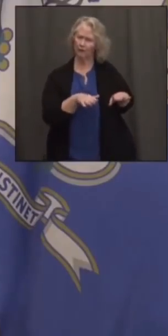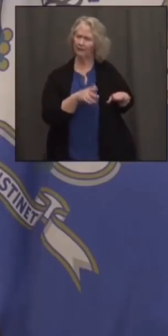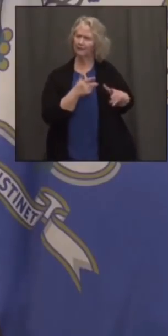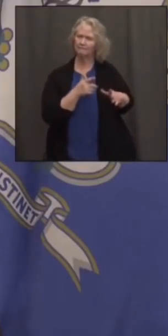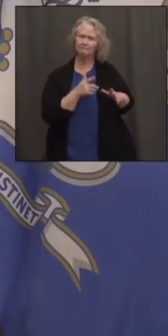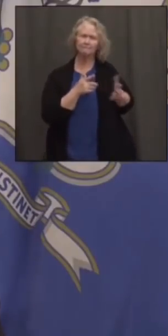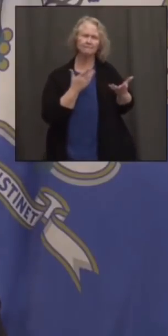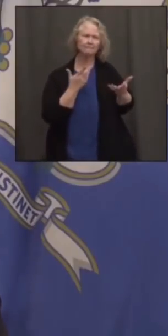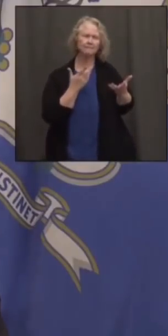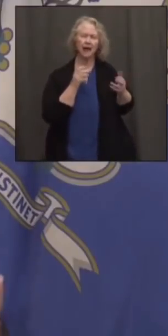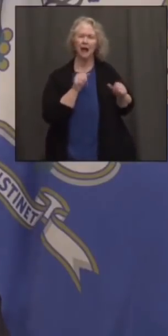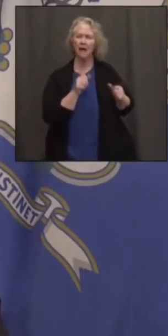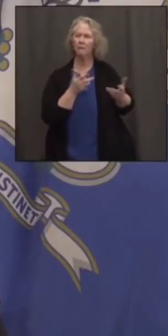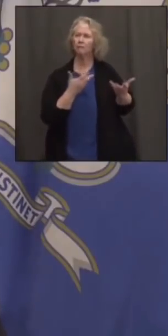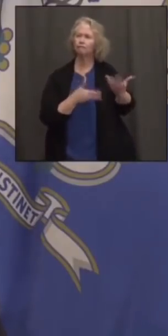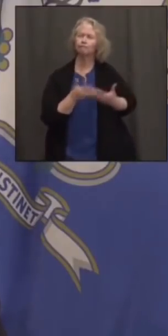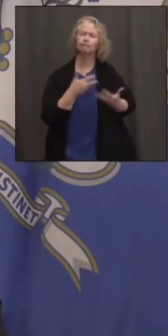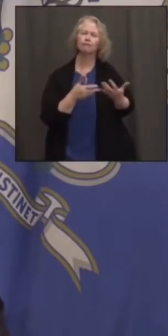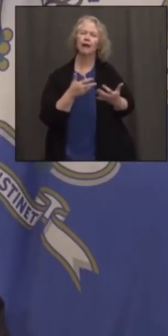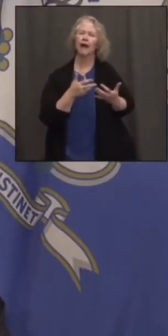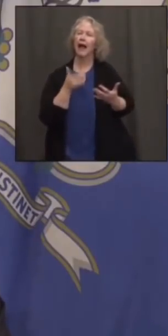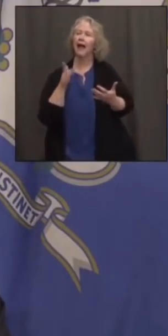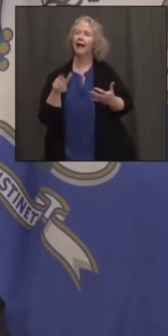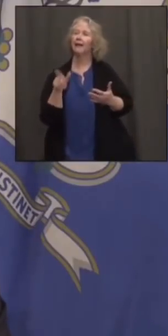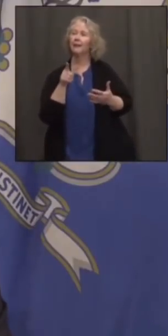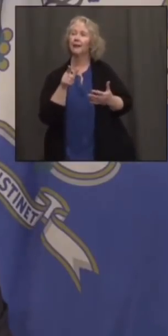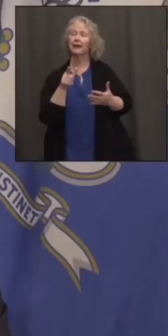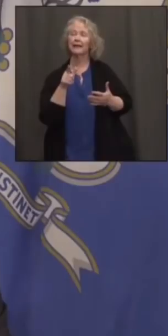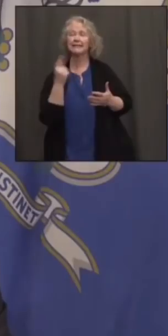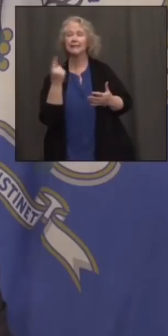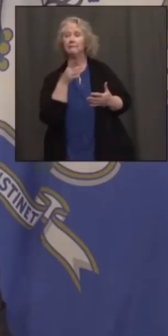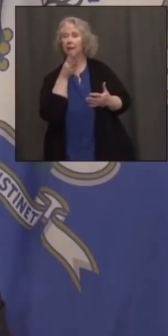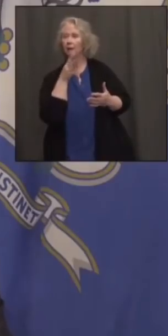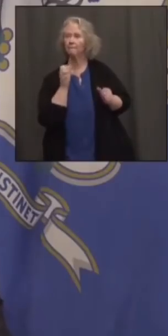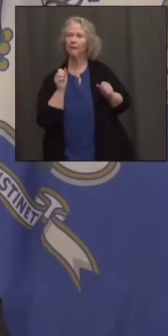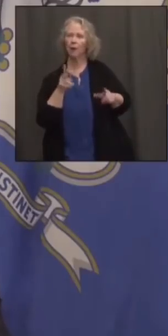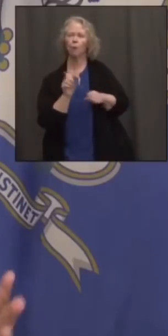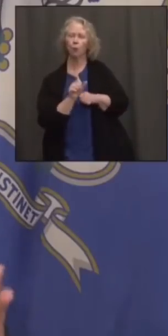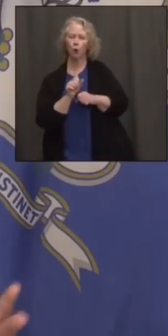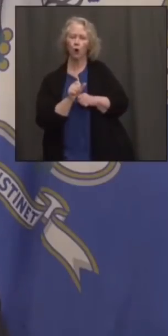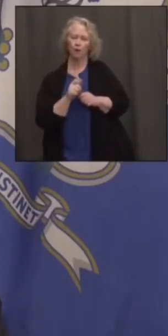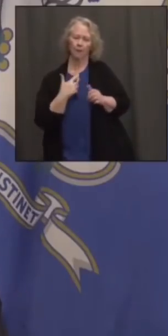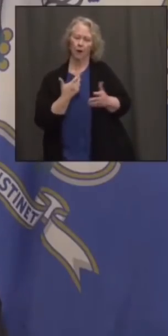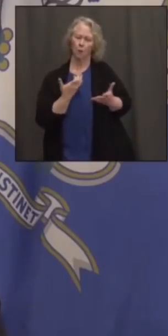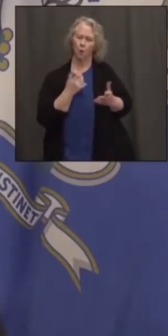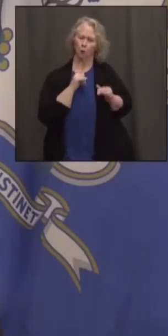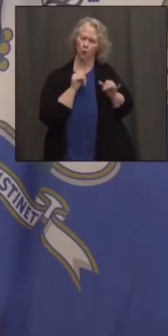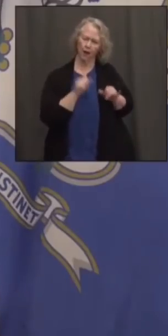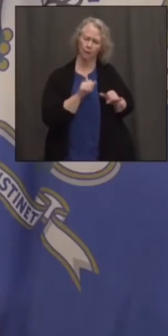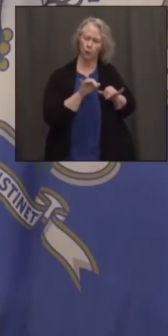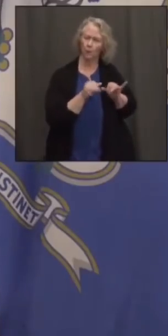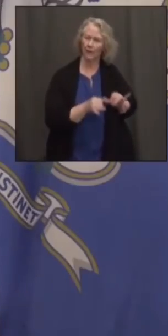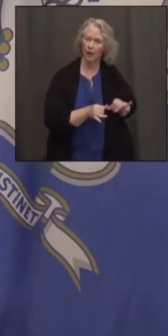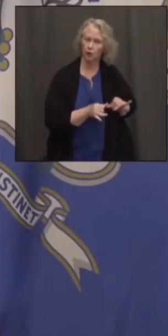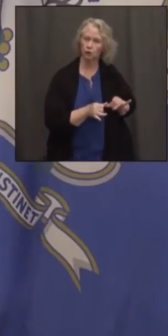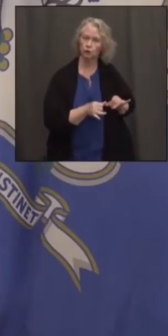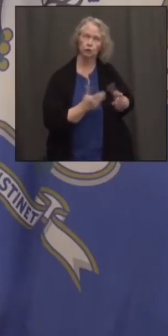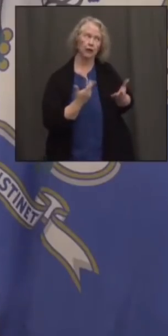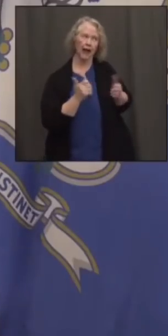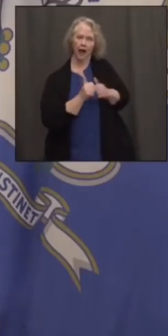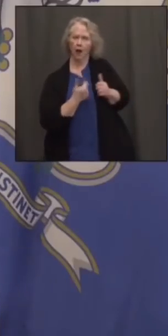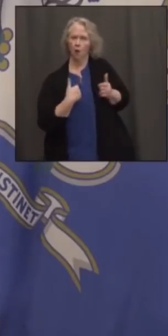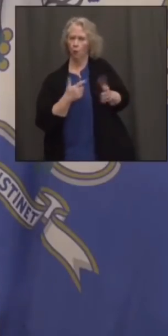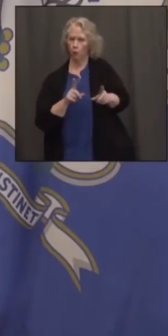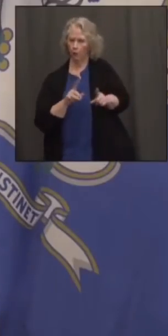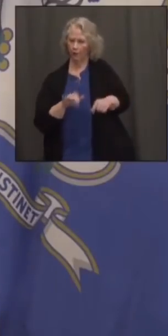single parents helping them get back to work. But we'd like to be able to see if we can have some measurement to show what a difference that made. Maybe talking to